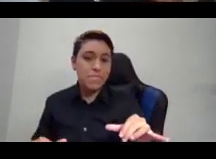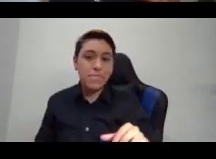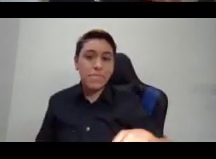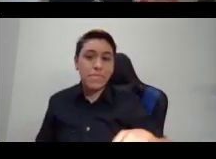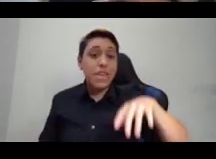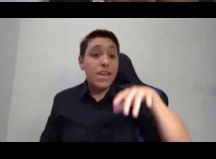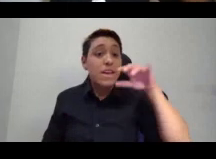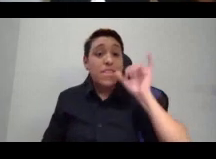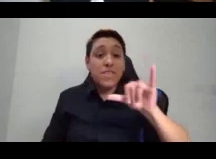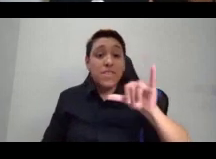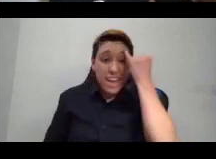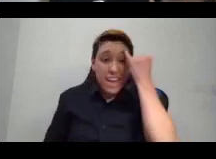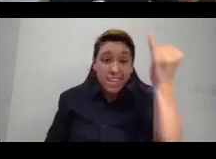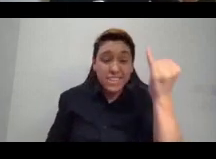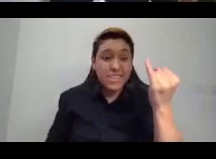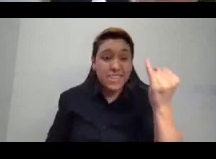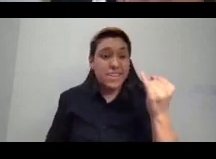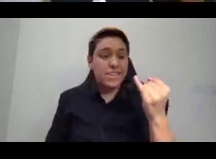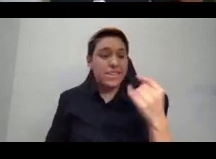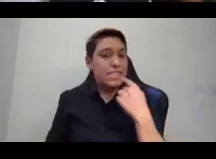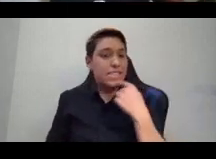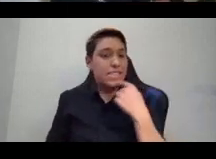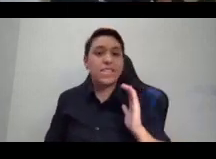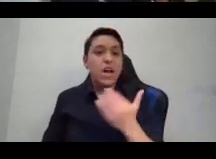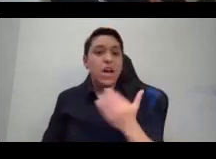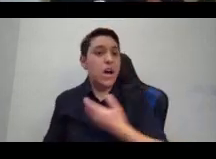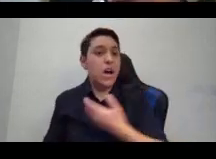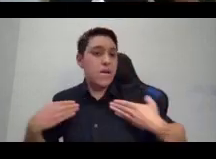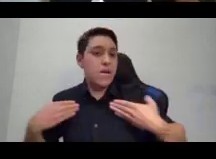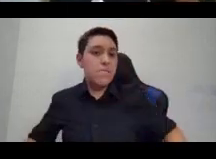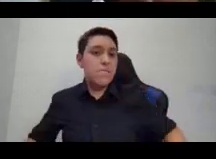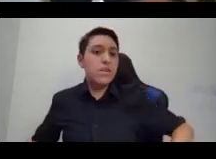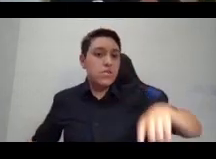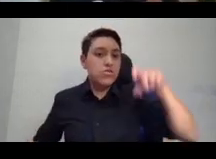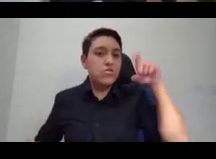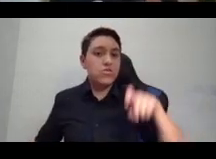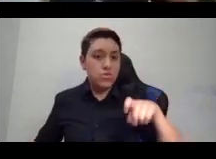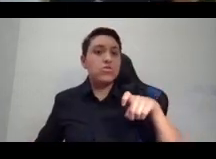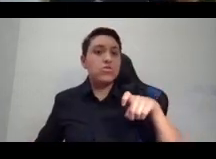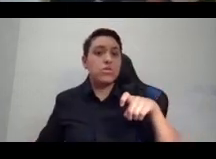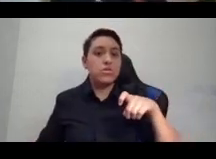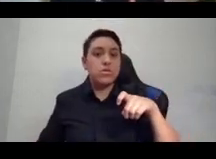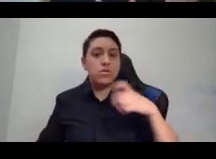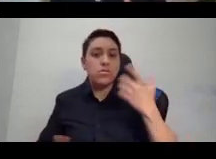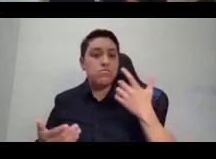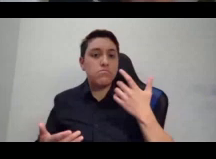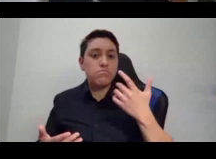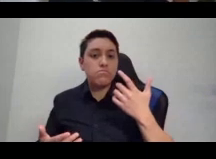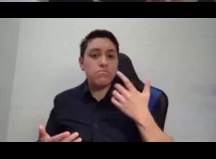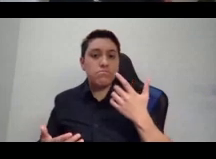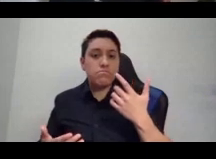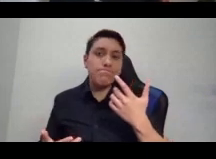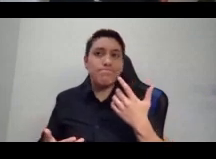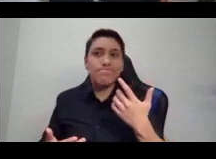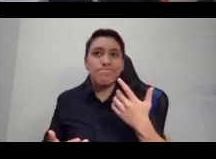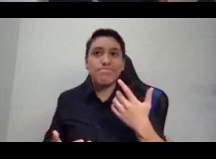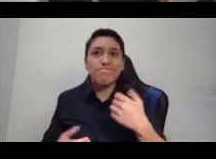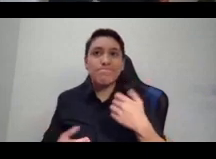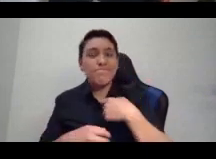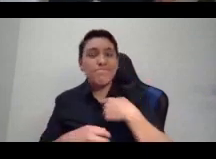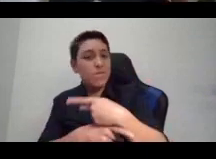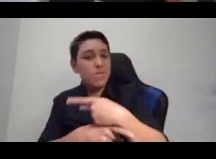bodies are supposed to reproduce sexually, heterosexually, monogamously